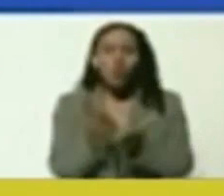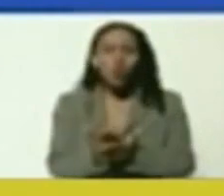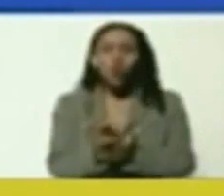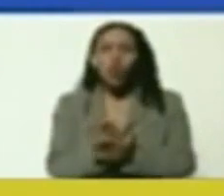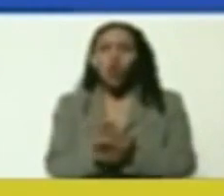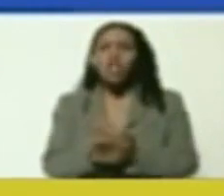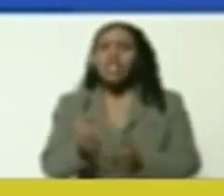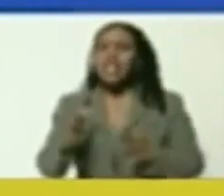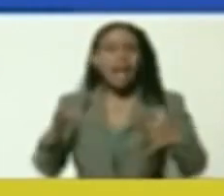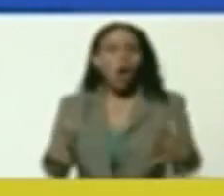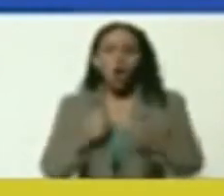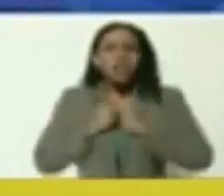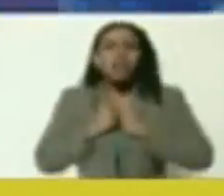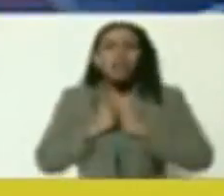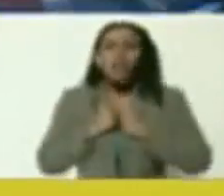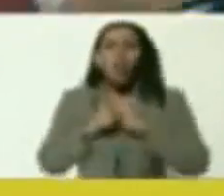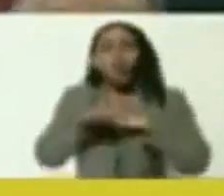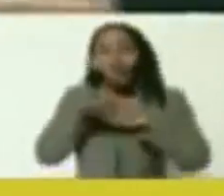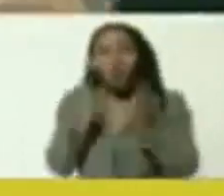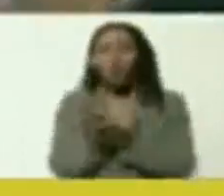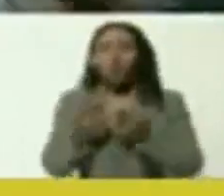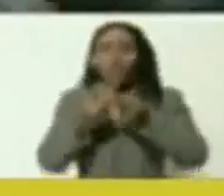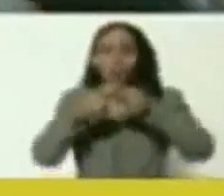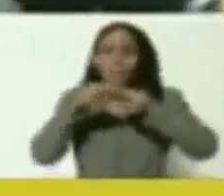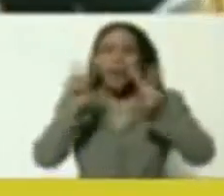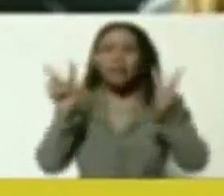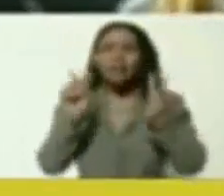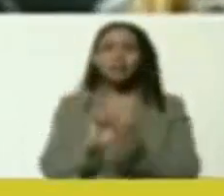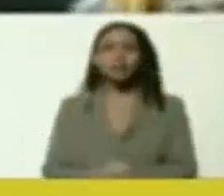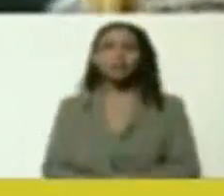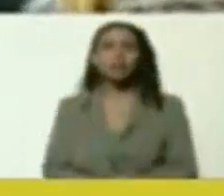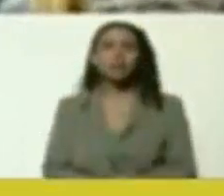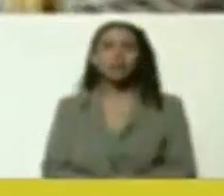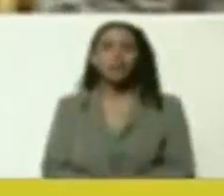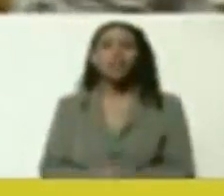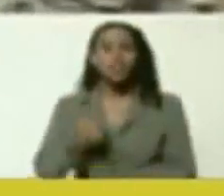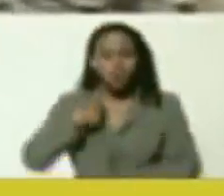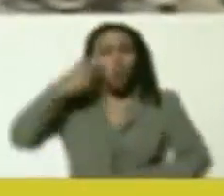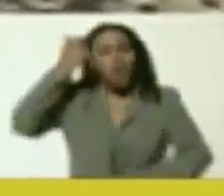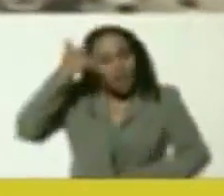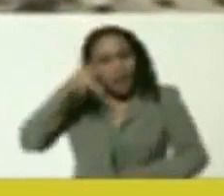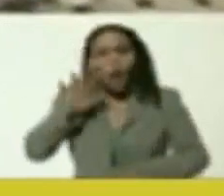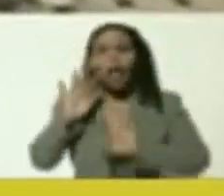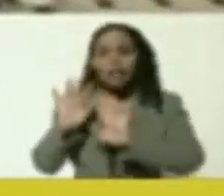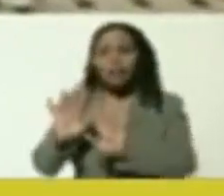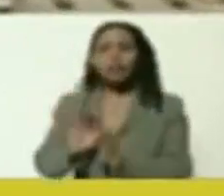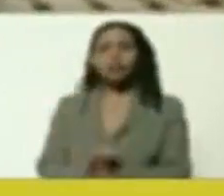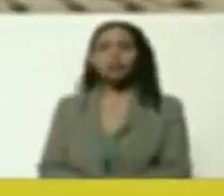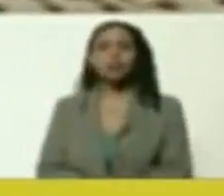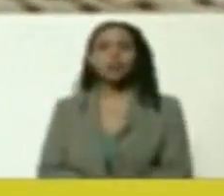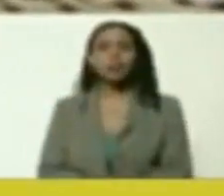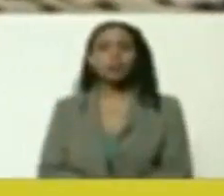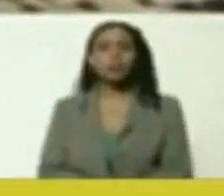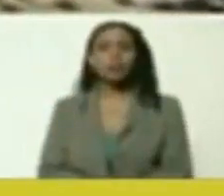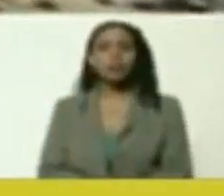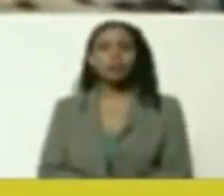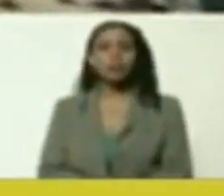in the fight, for a, for a, world without hegemony, for a world with peace.